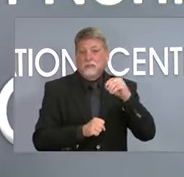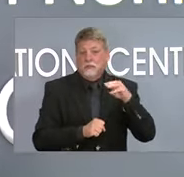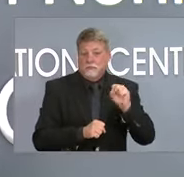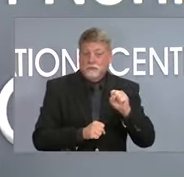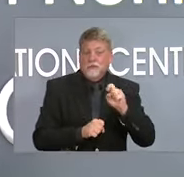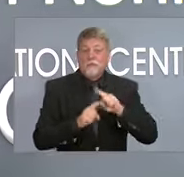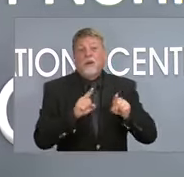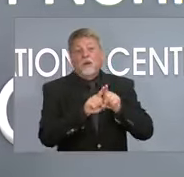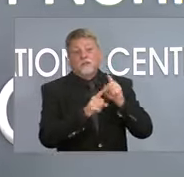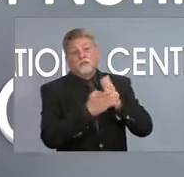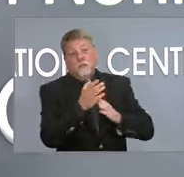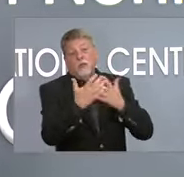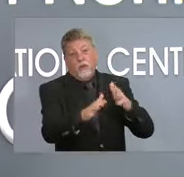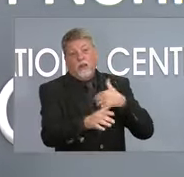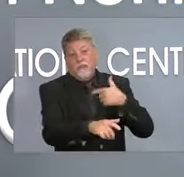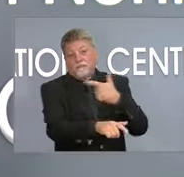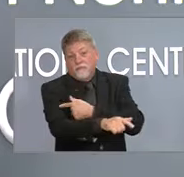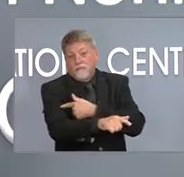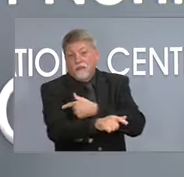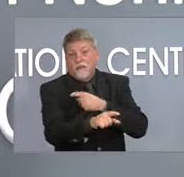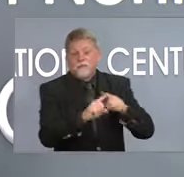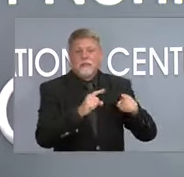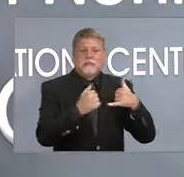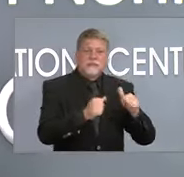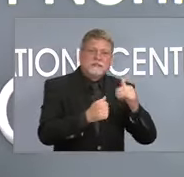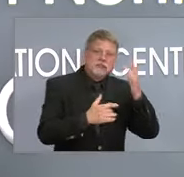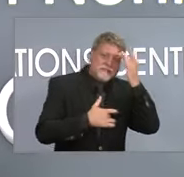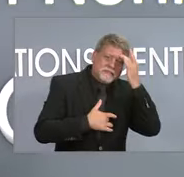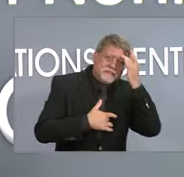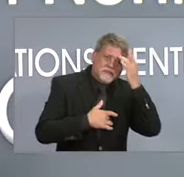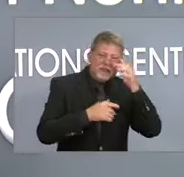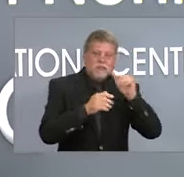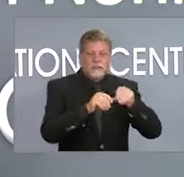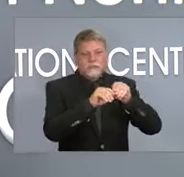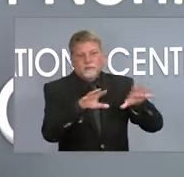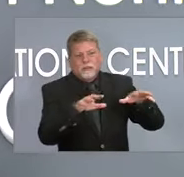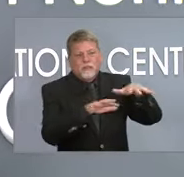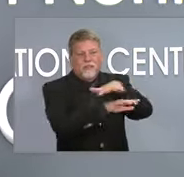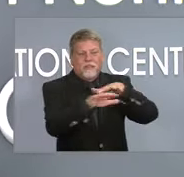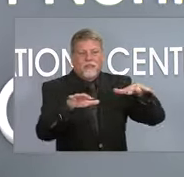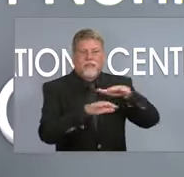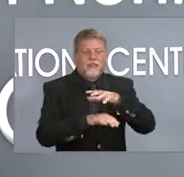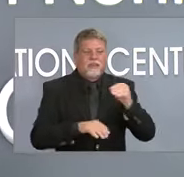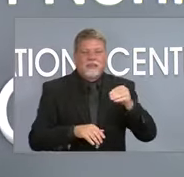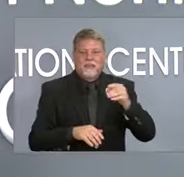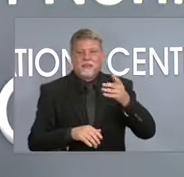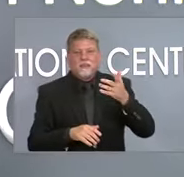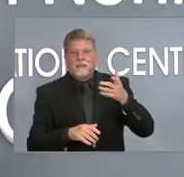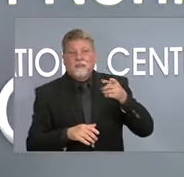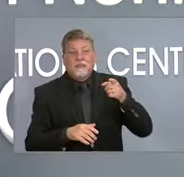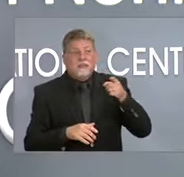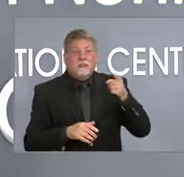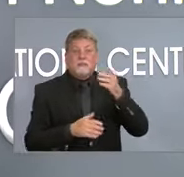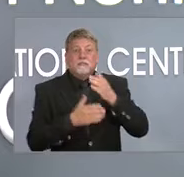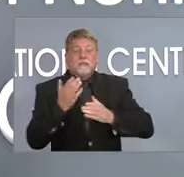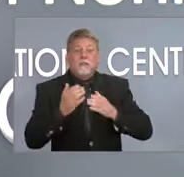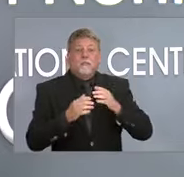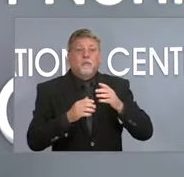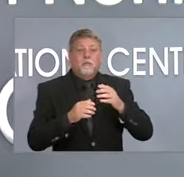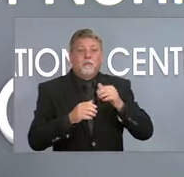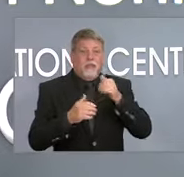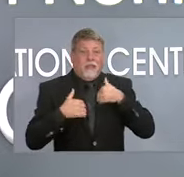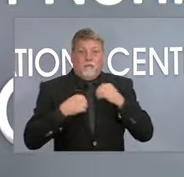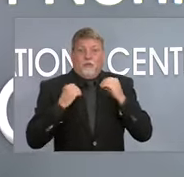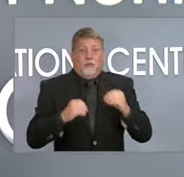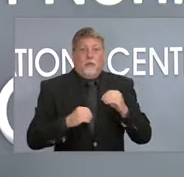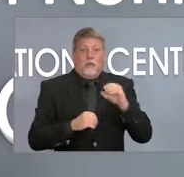that occur and these people could infect others and, you know, they might not have any symptoms. So why isn't